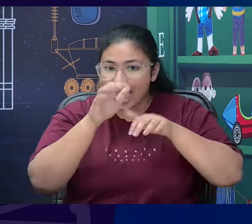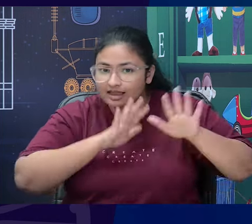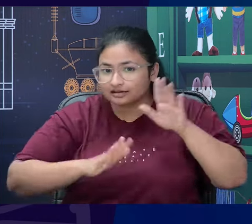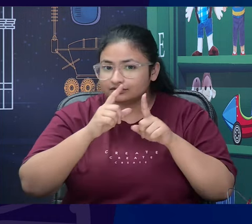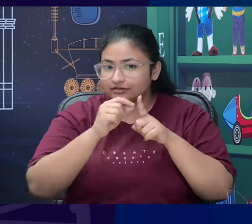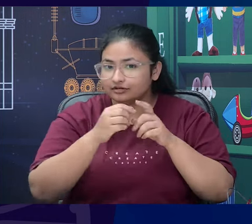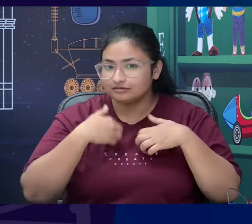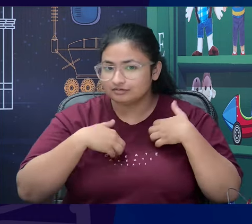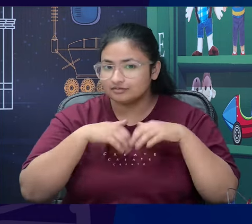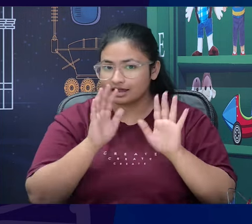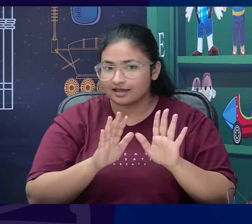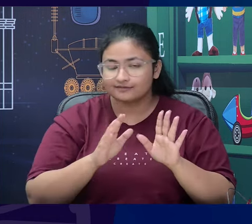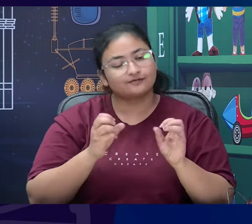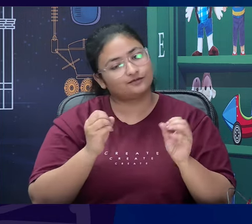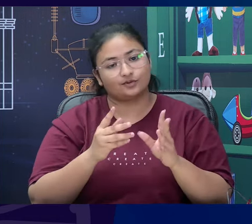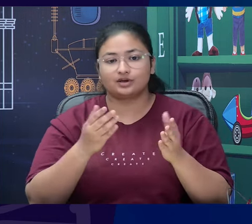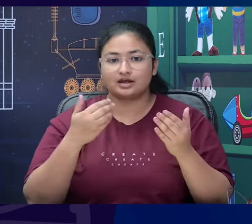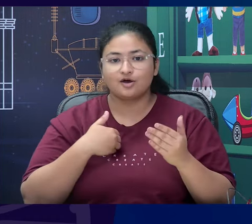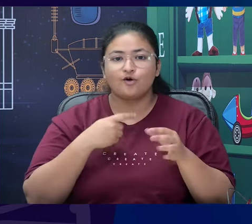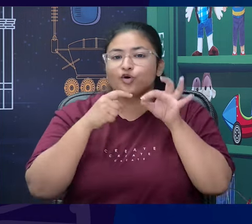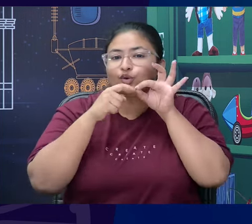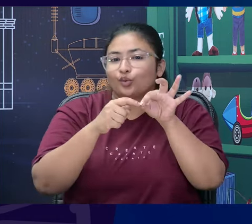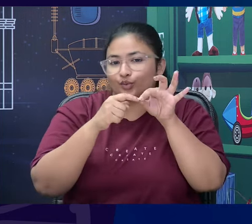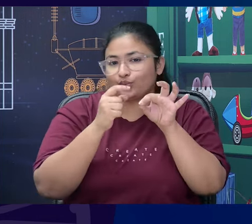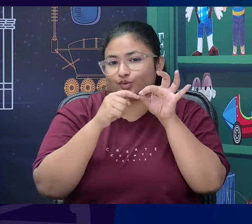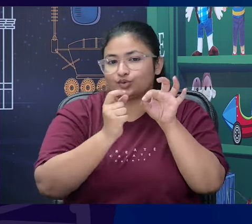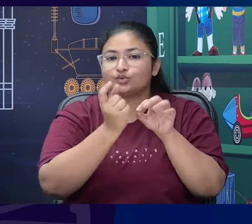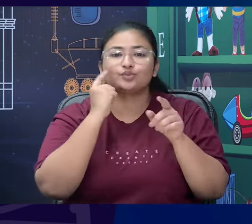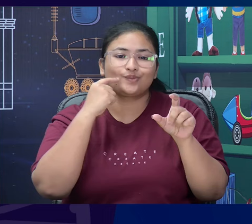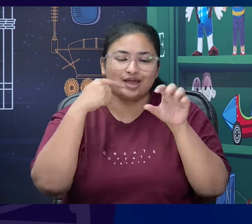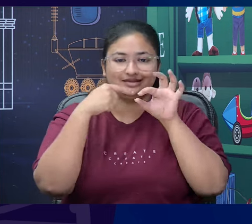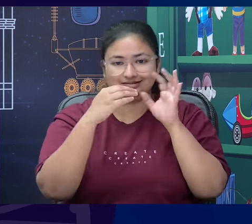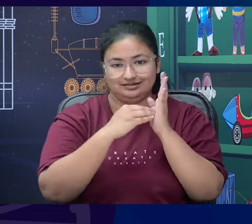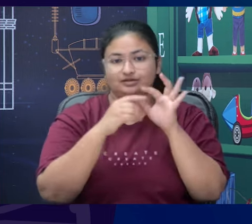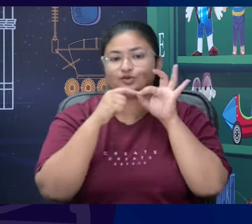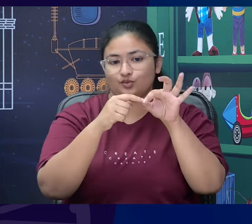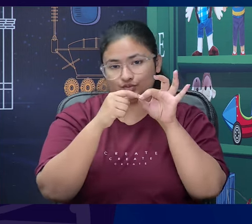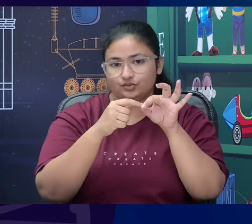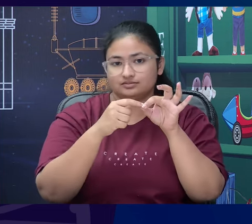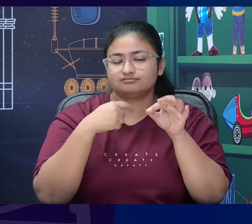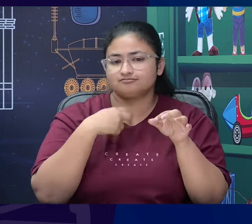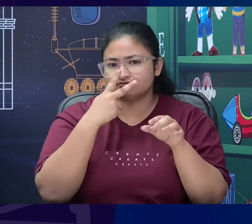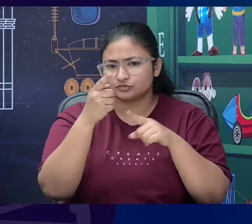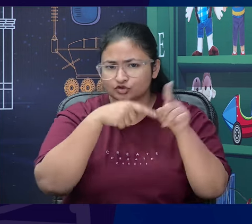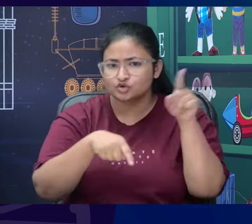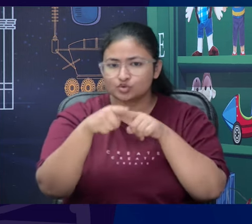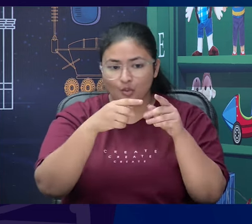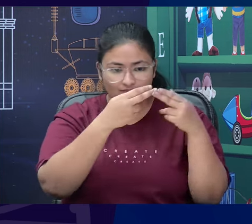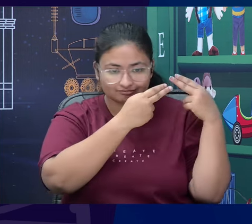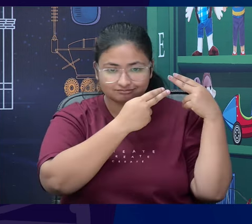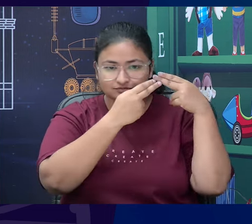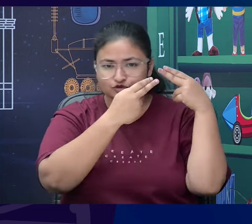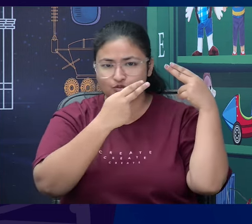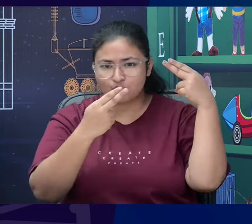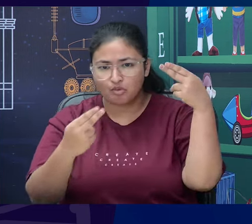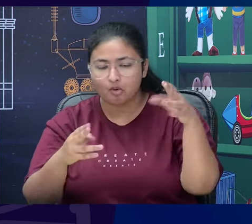sure they are ma'am. Ok. Let us have a small quiz. Ok. Then let us see if our students have followed the lesson or not. So, my